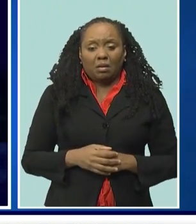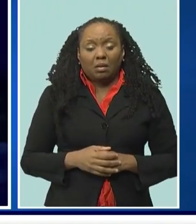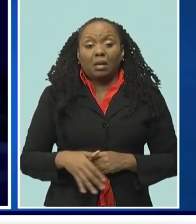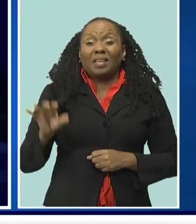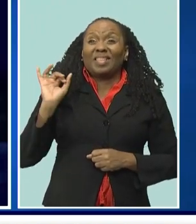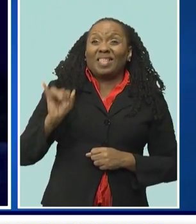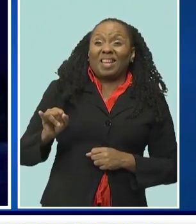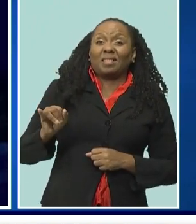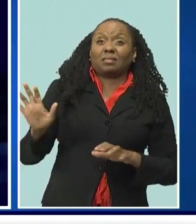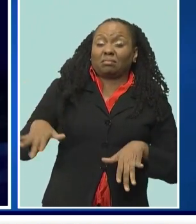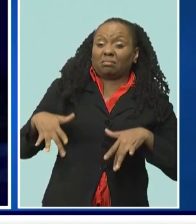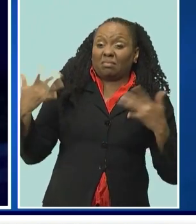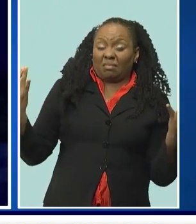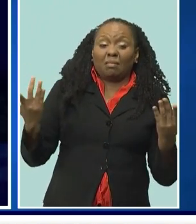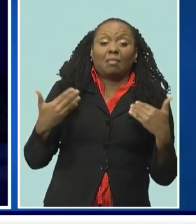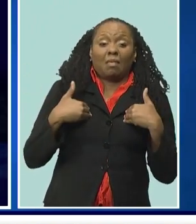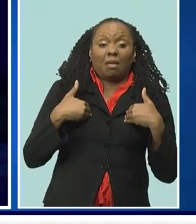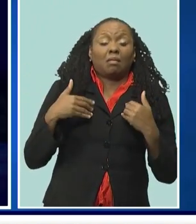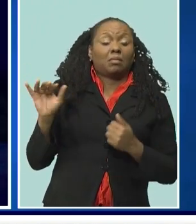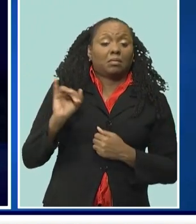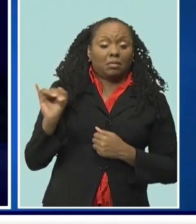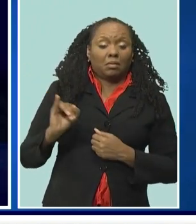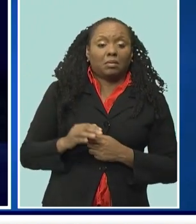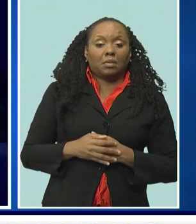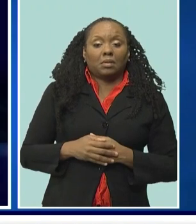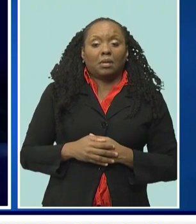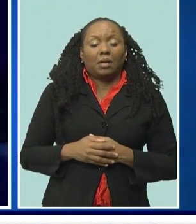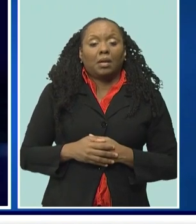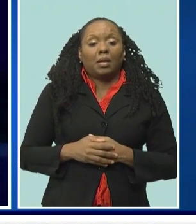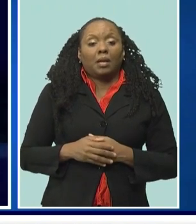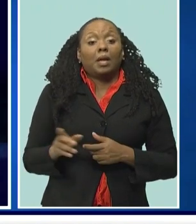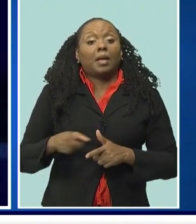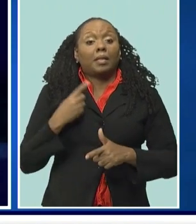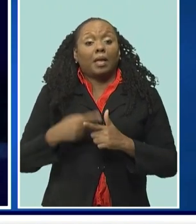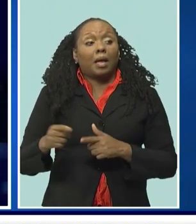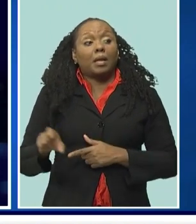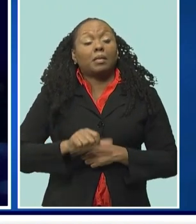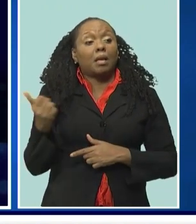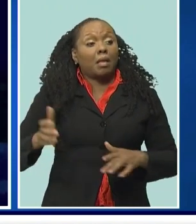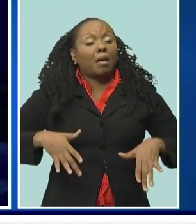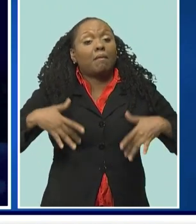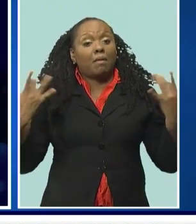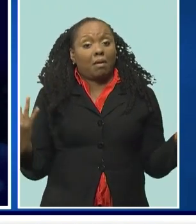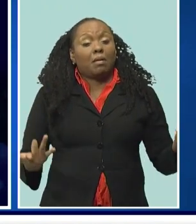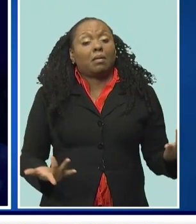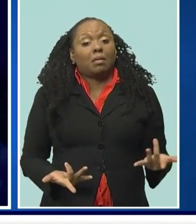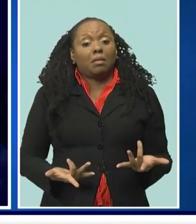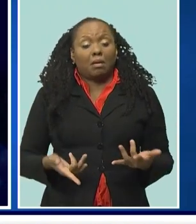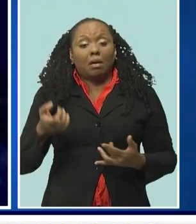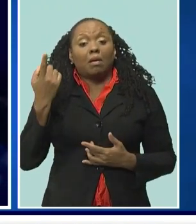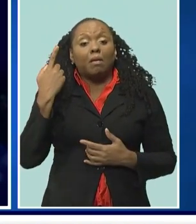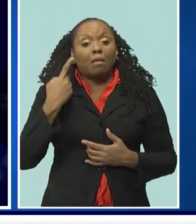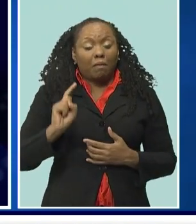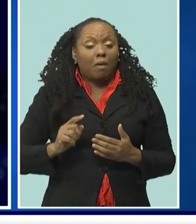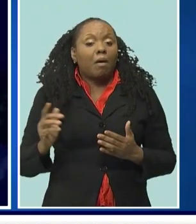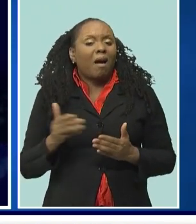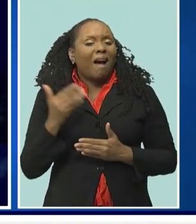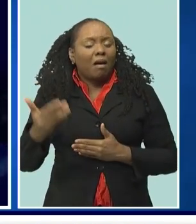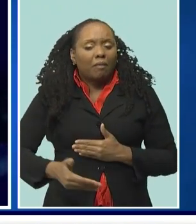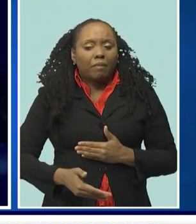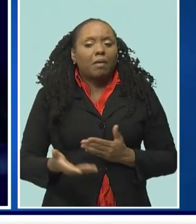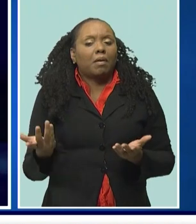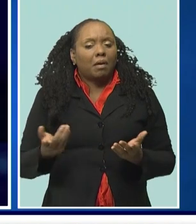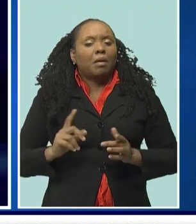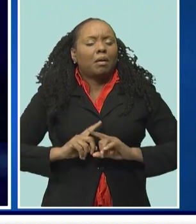event had insurance, and the event that was to follow also had an opportunity to have insurance. So it's not